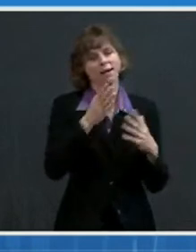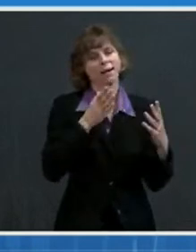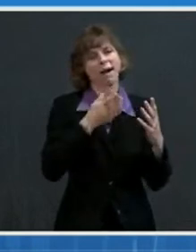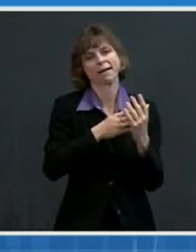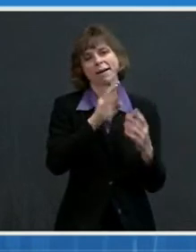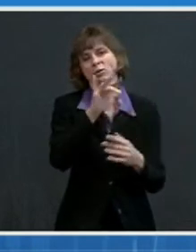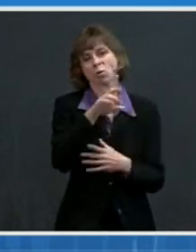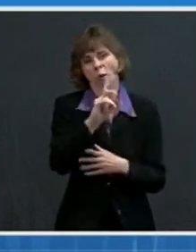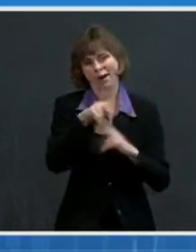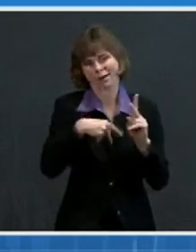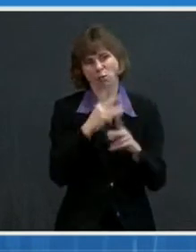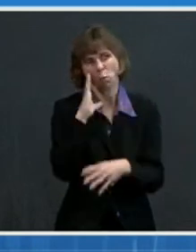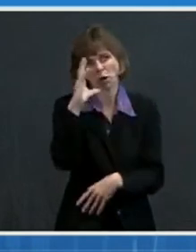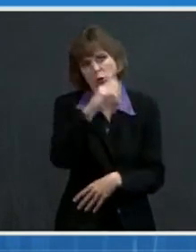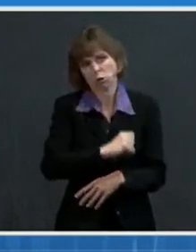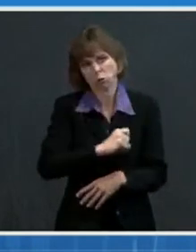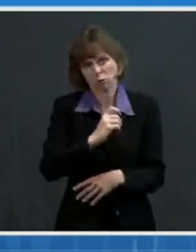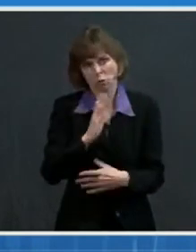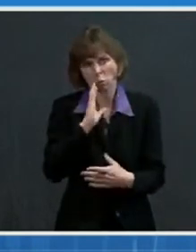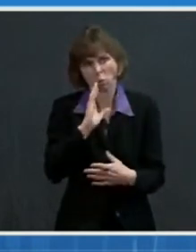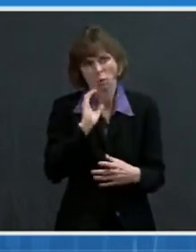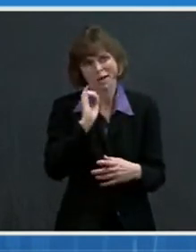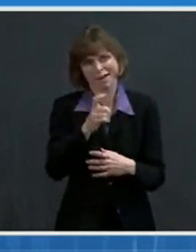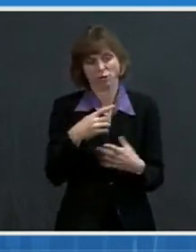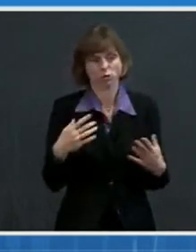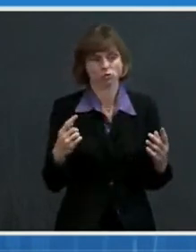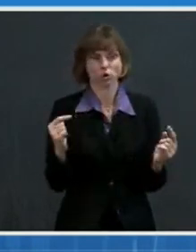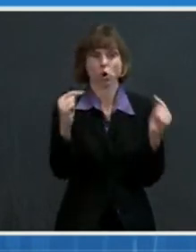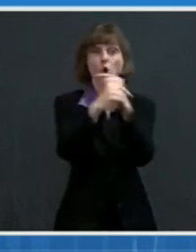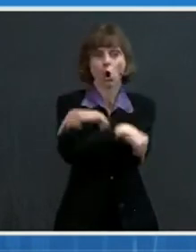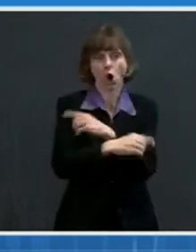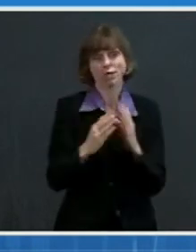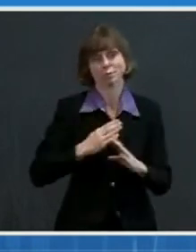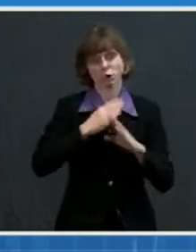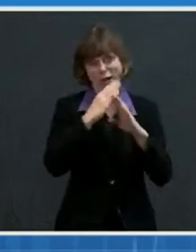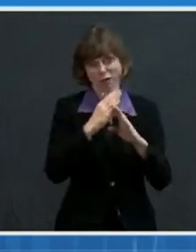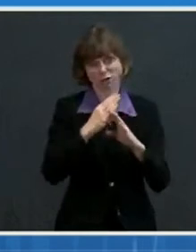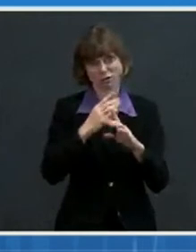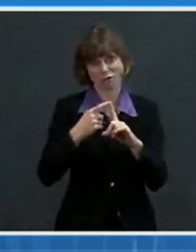assume will give you some cross protection against the variant.